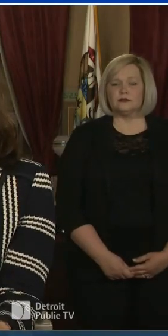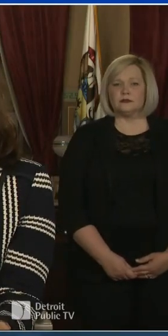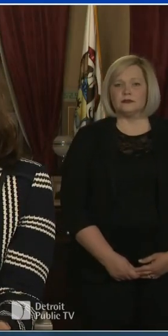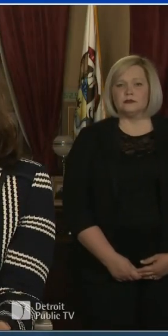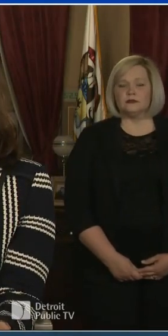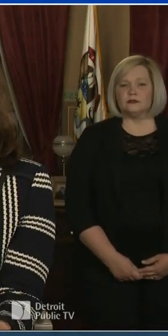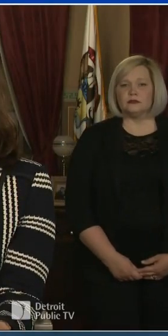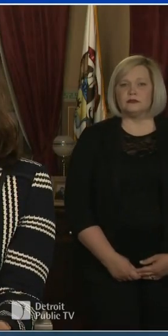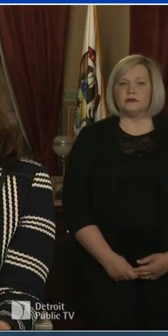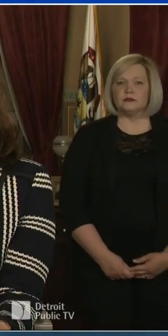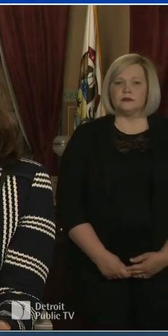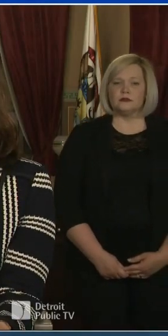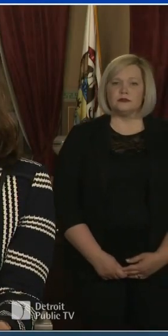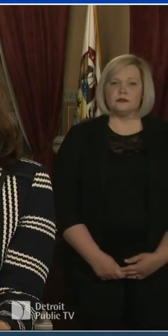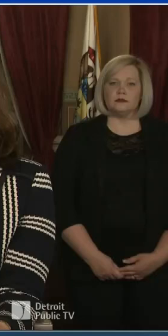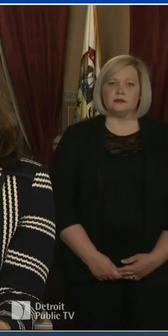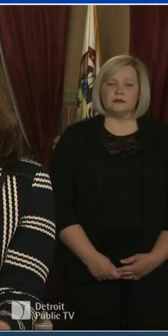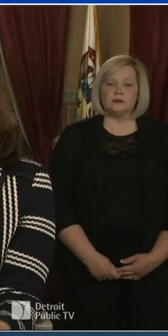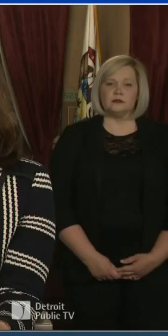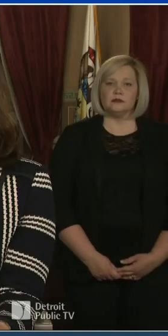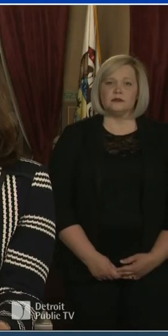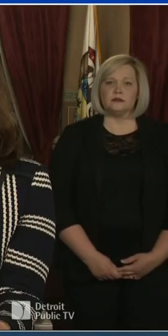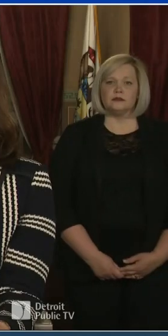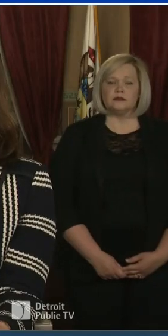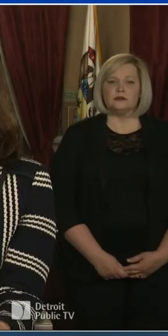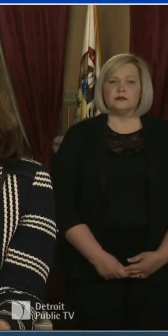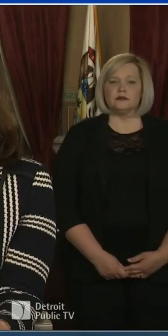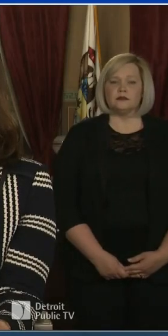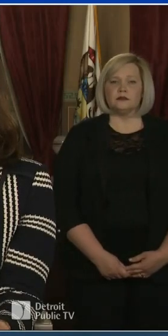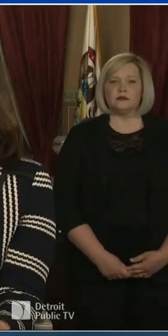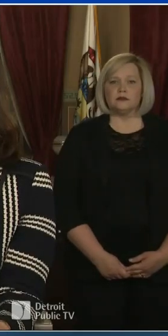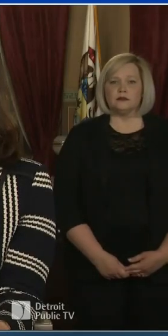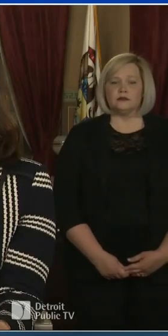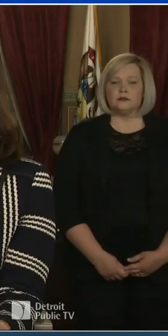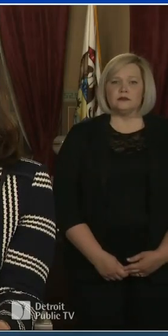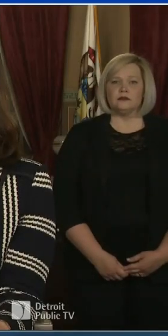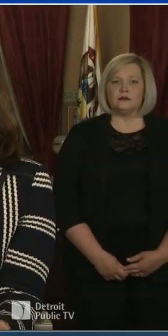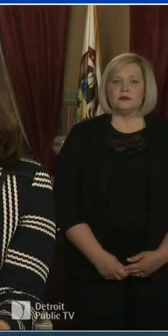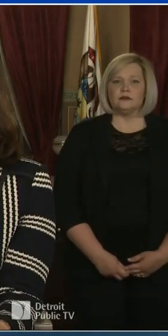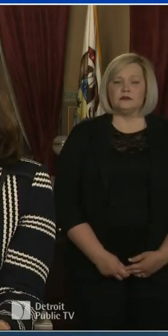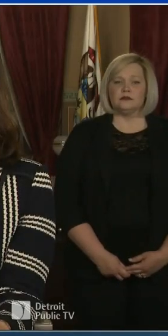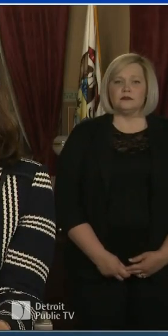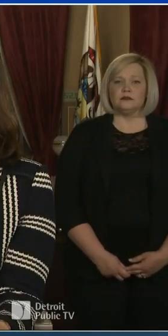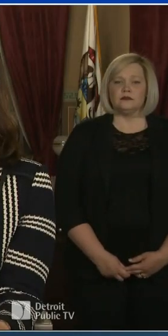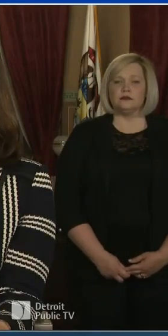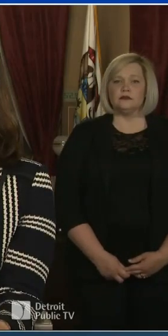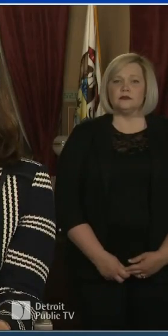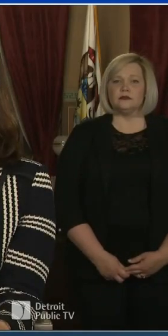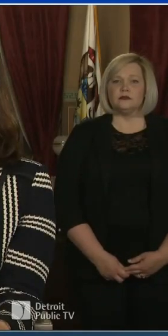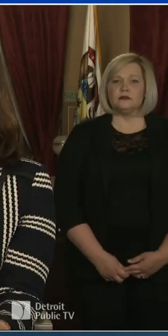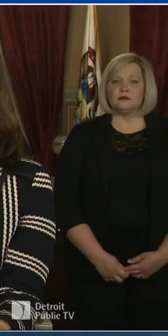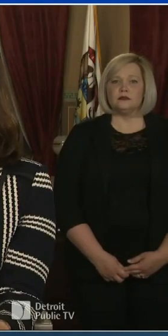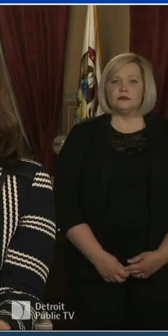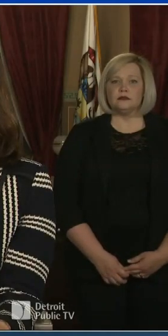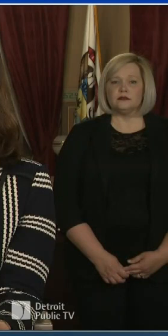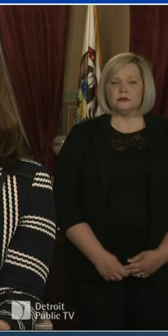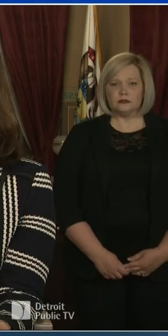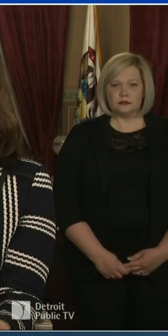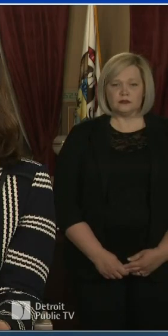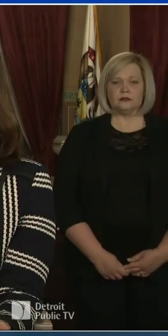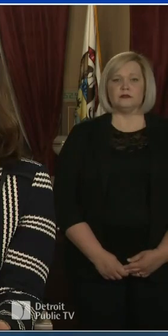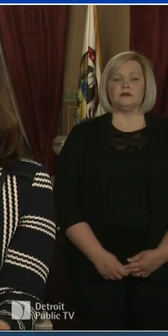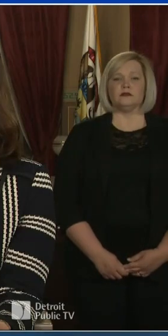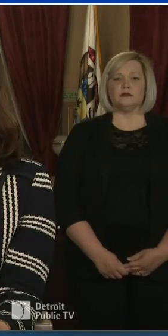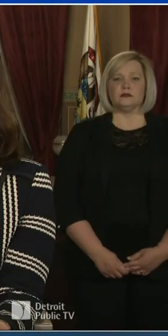recently asked the legislature for emergency powers to extend for 70 days, but where are you right now on where the stay at home,